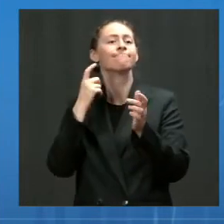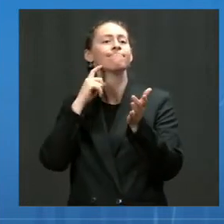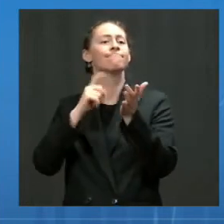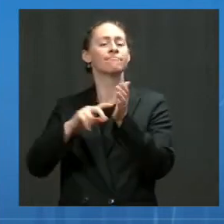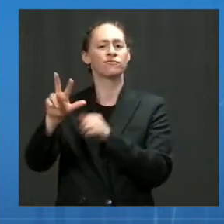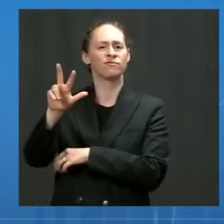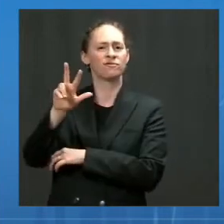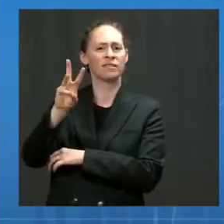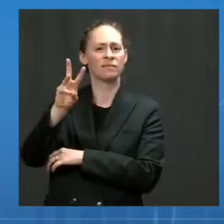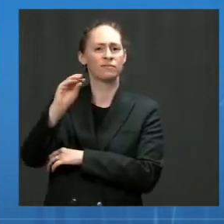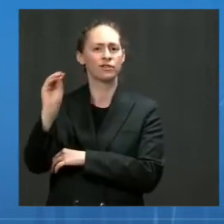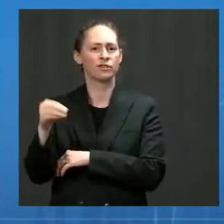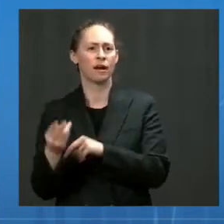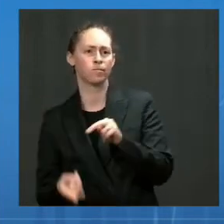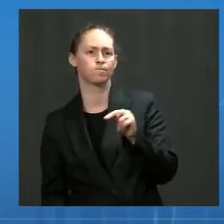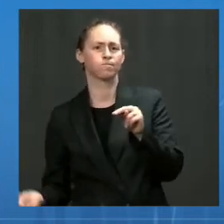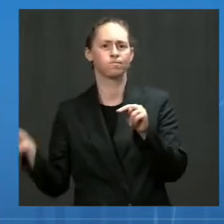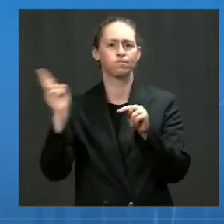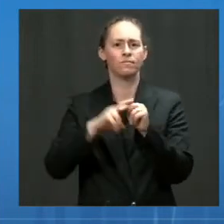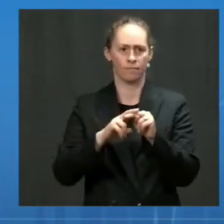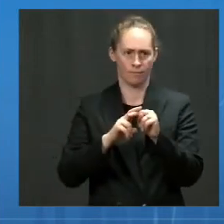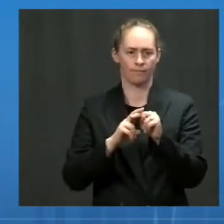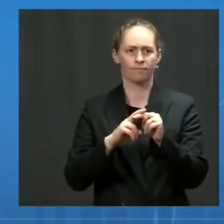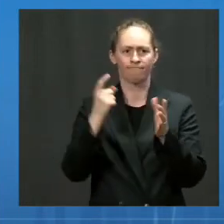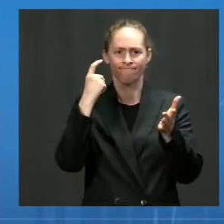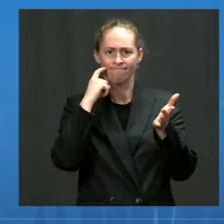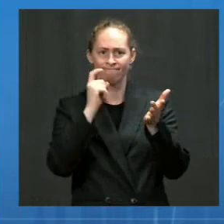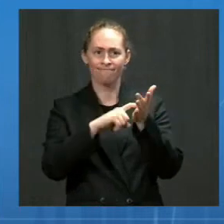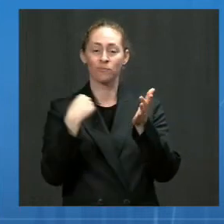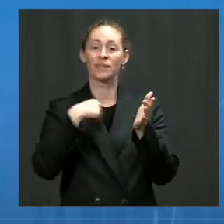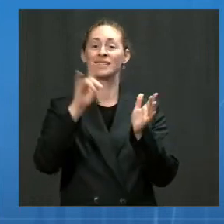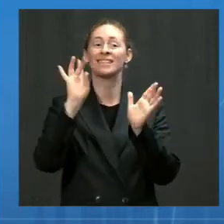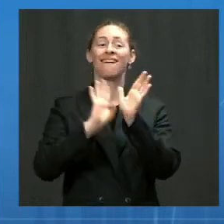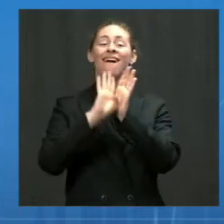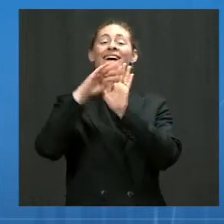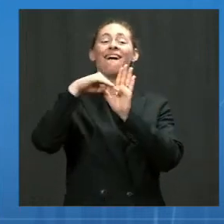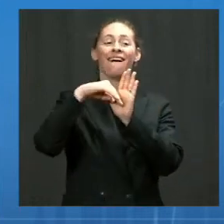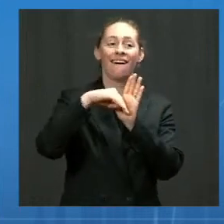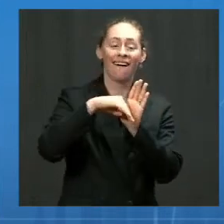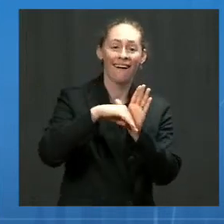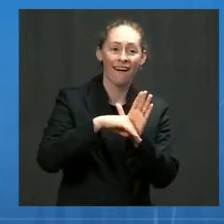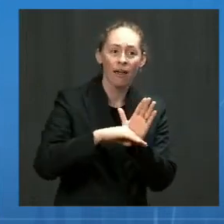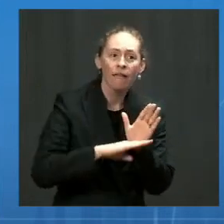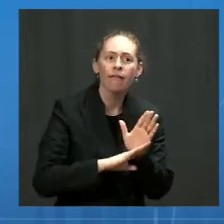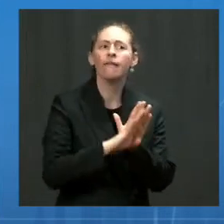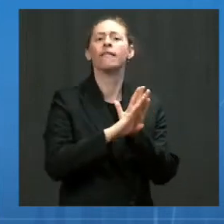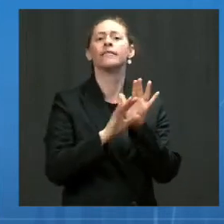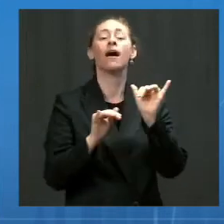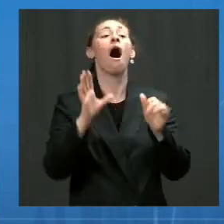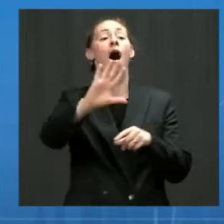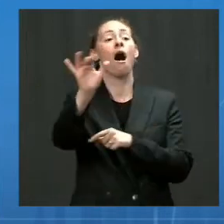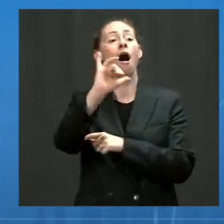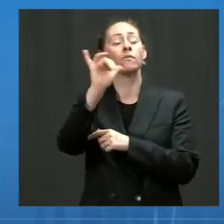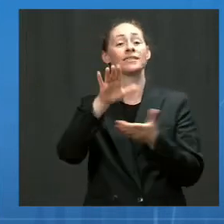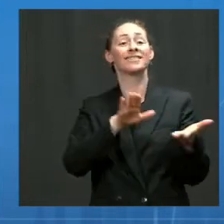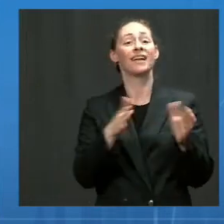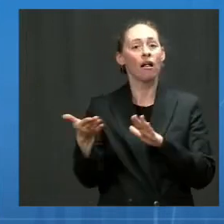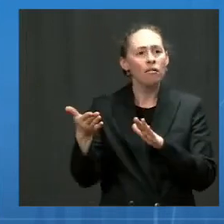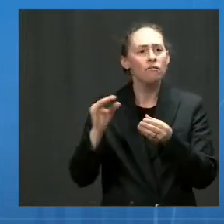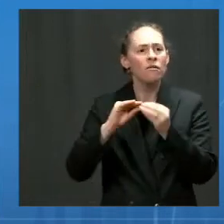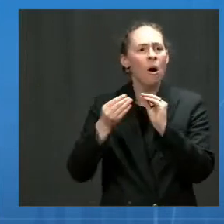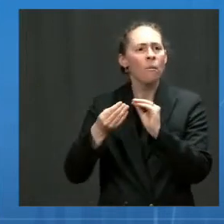weeks of declines, seven-day average daily deaths have increased by 26 percent to 211 per day.